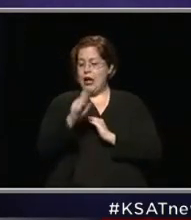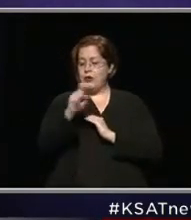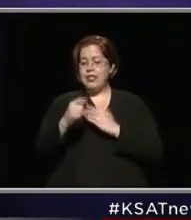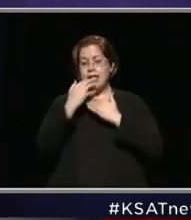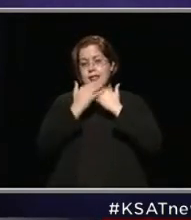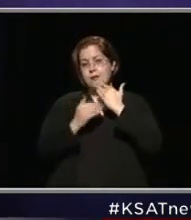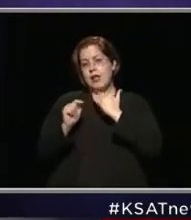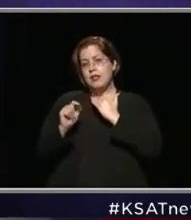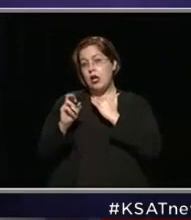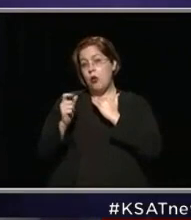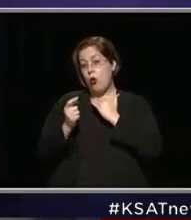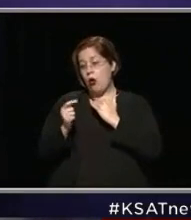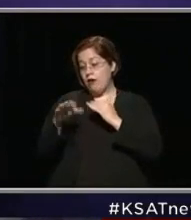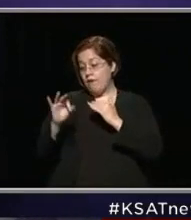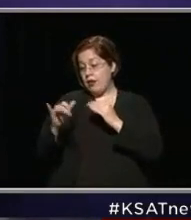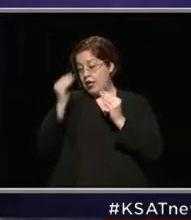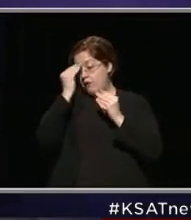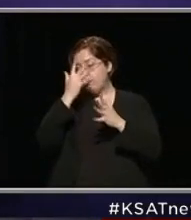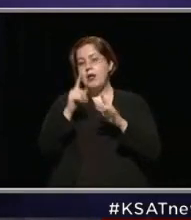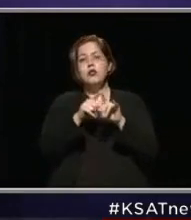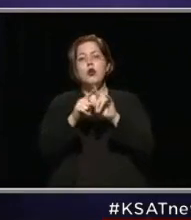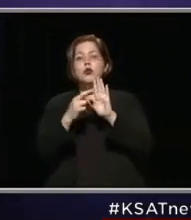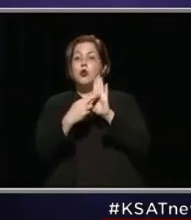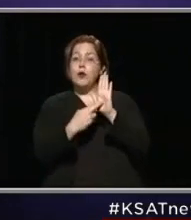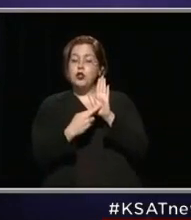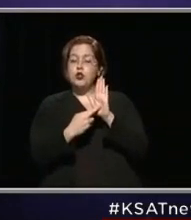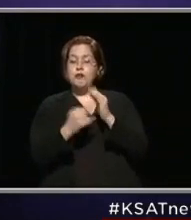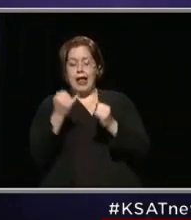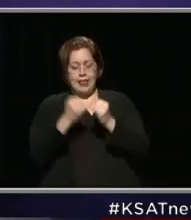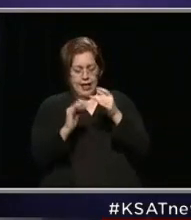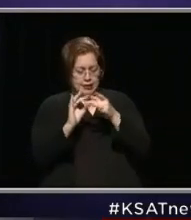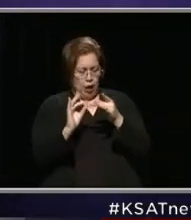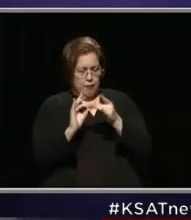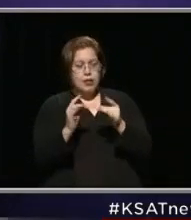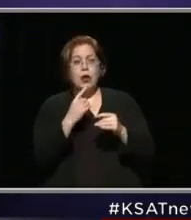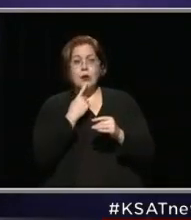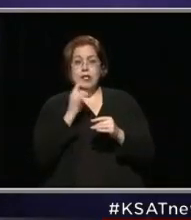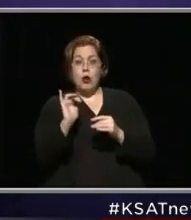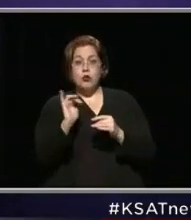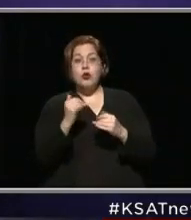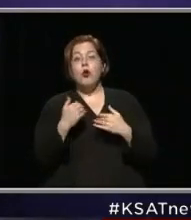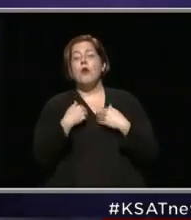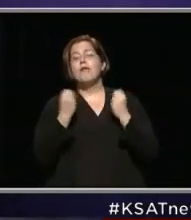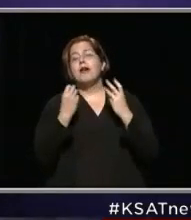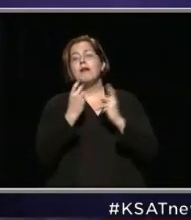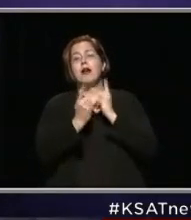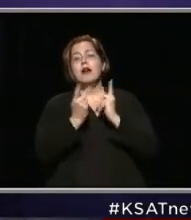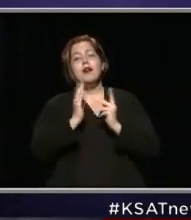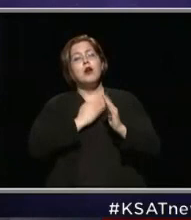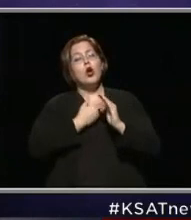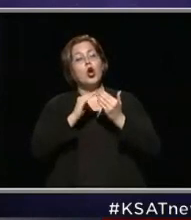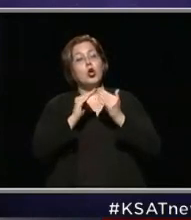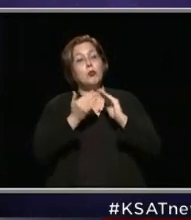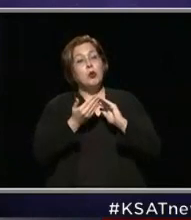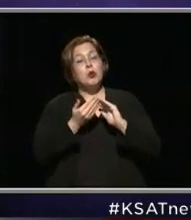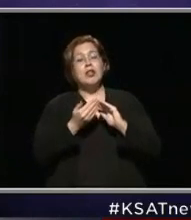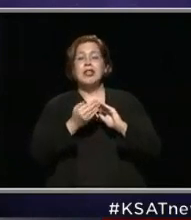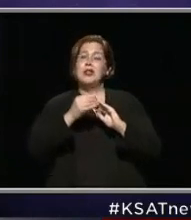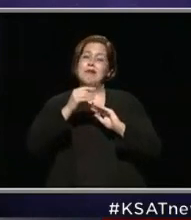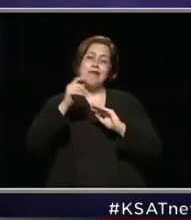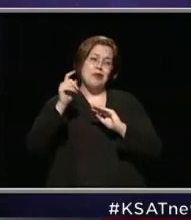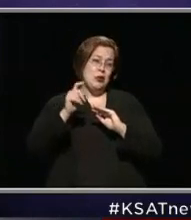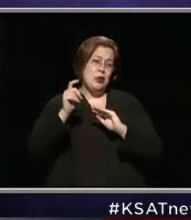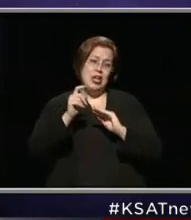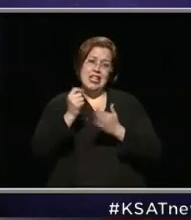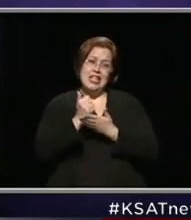.org for that information and to register. Lastly, let me mention, too, we still have plenty of folks in our community who are in need. We had